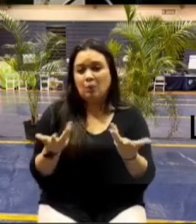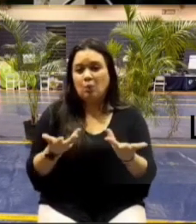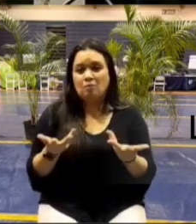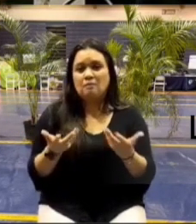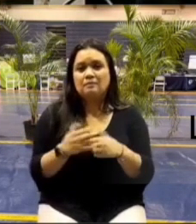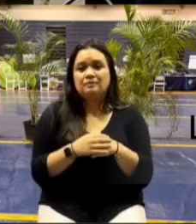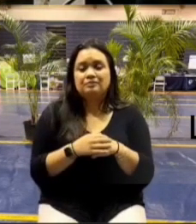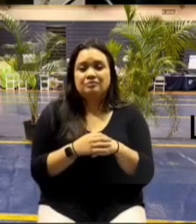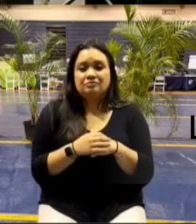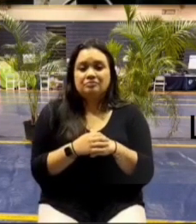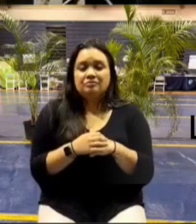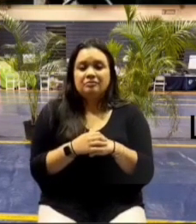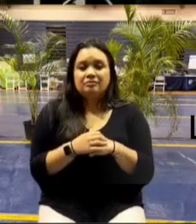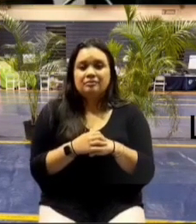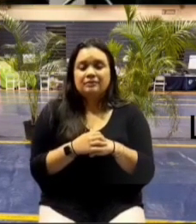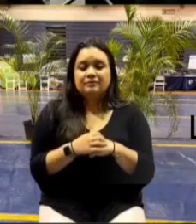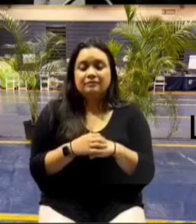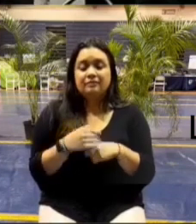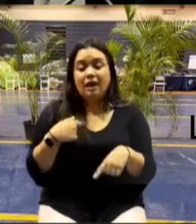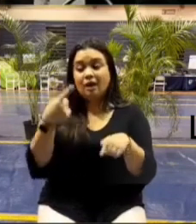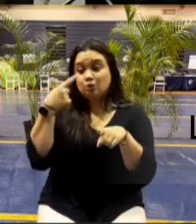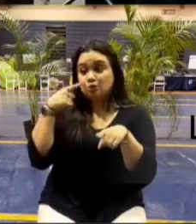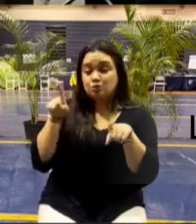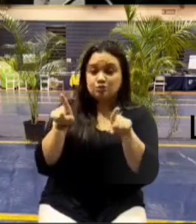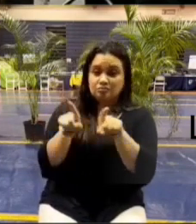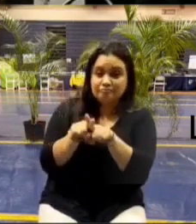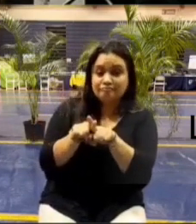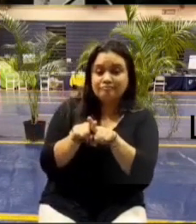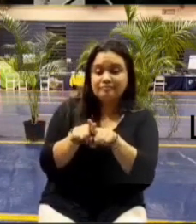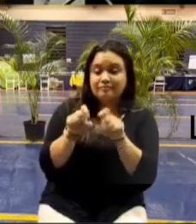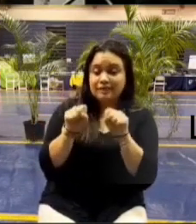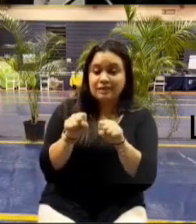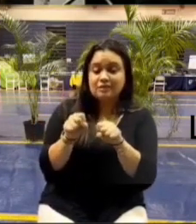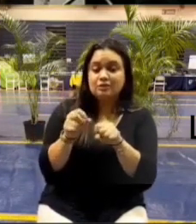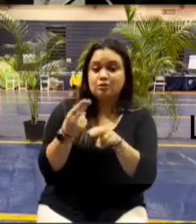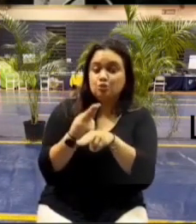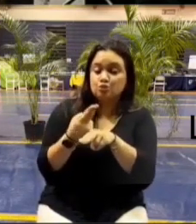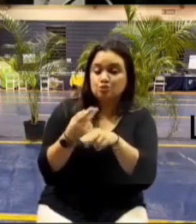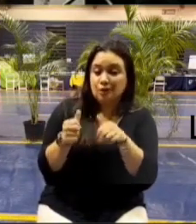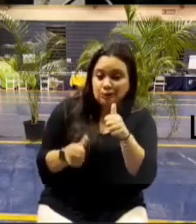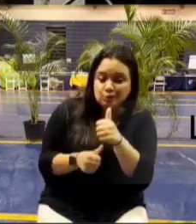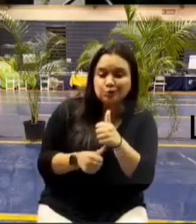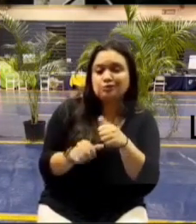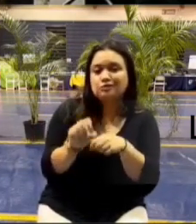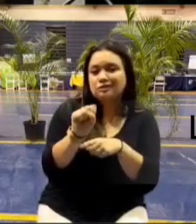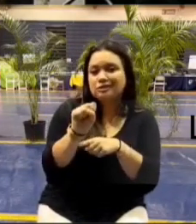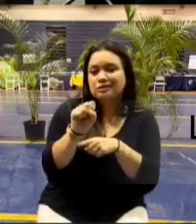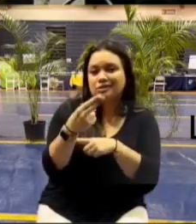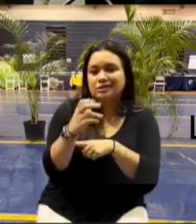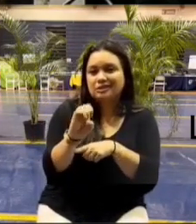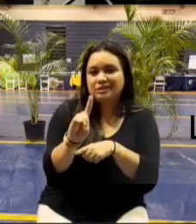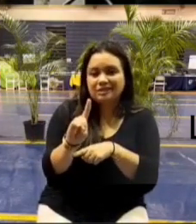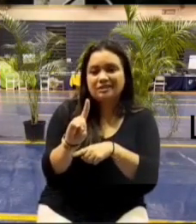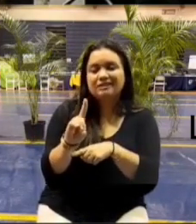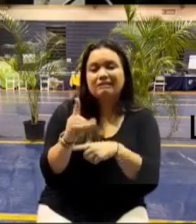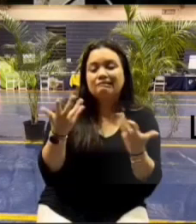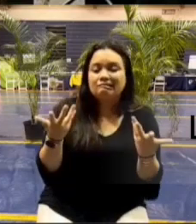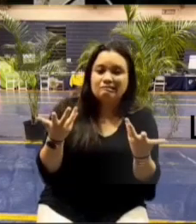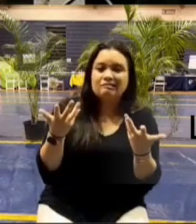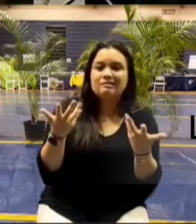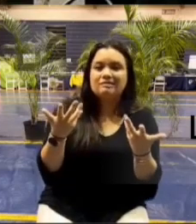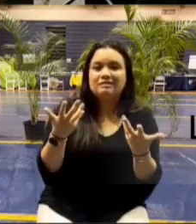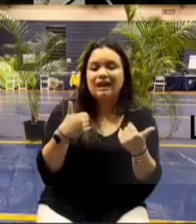yes i i mean i would agree with you maybe it could be used under a shed that's that's i'm again i'm not